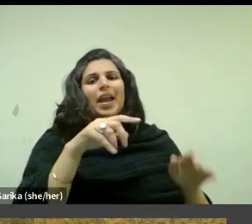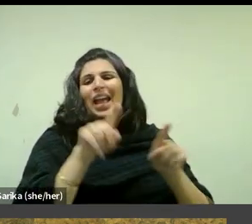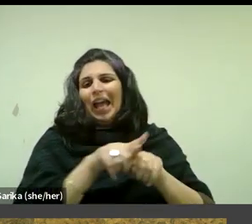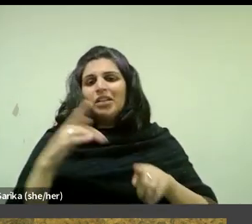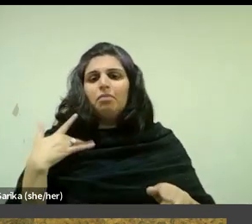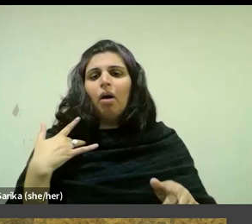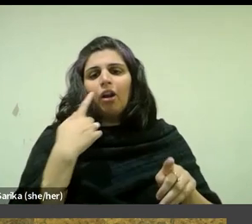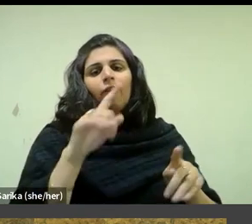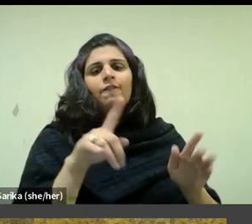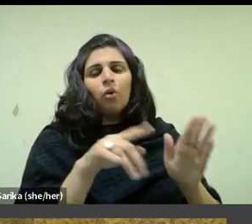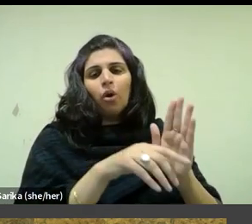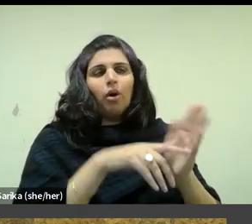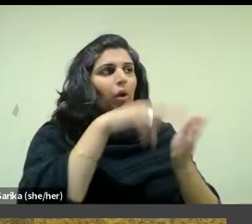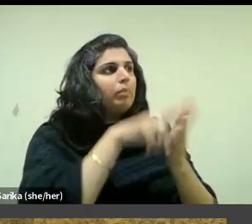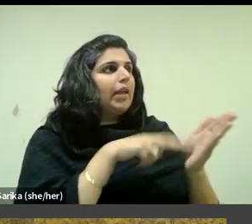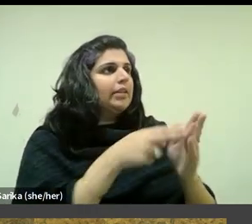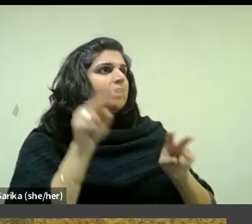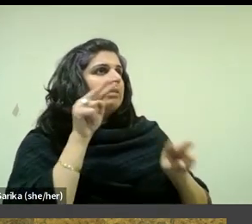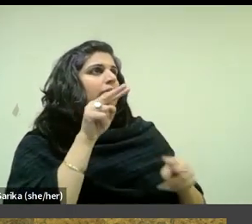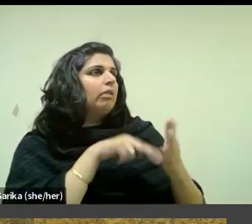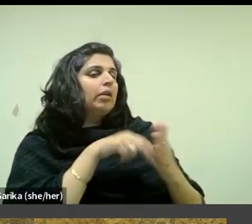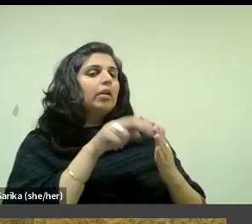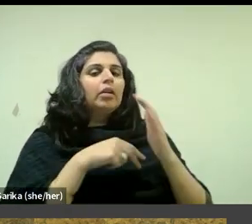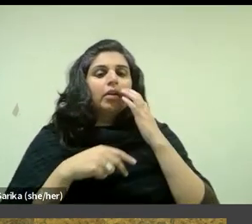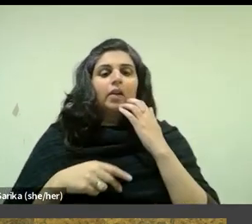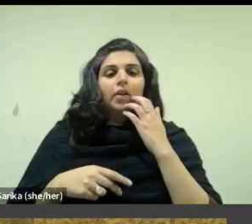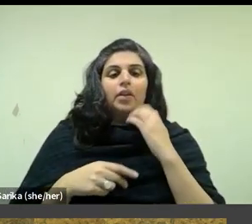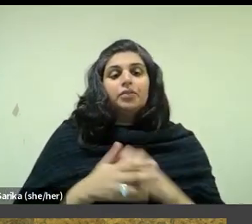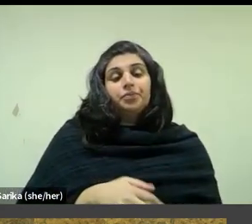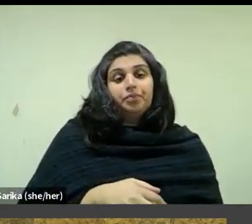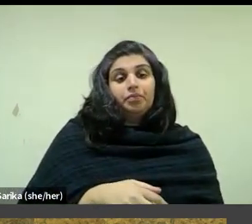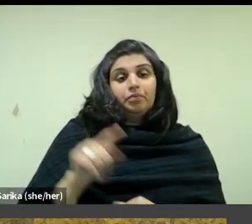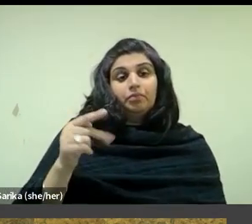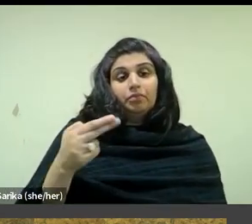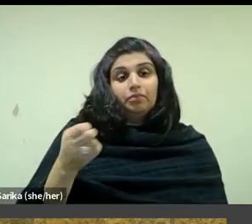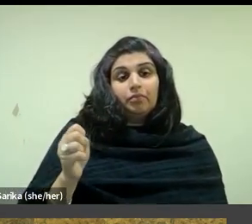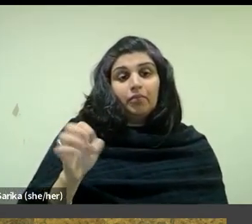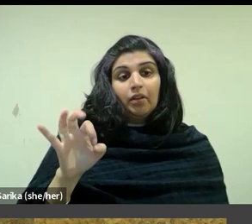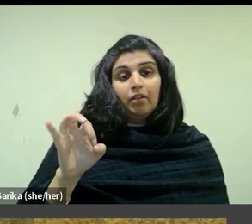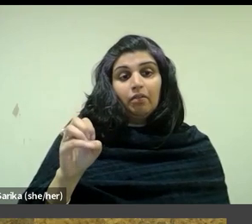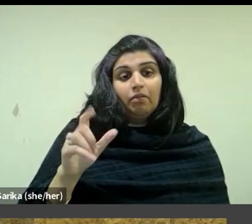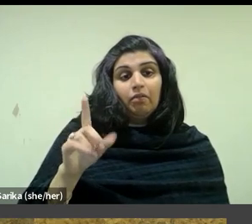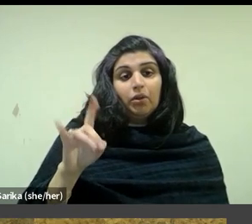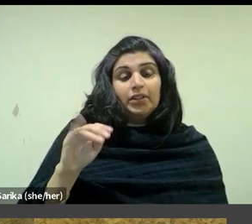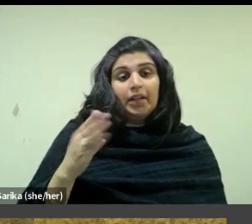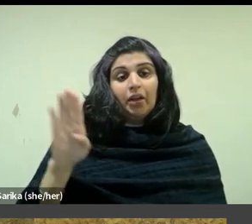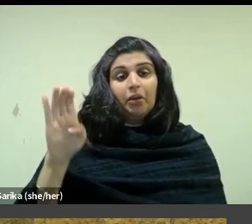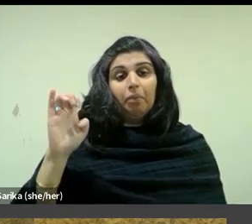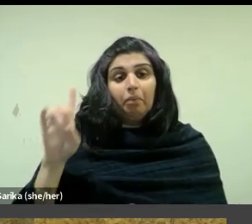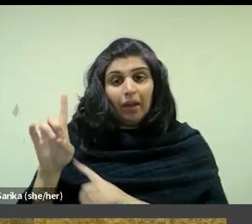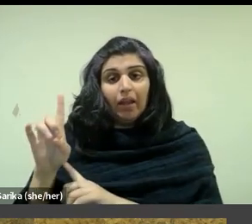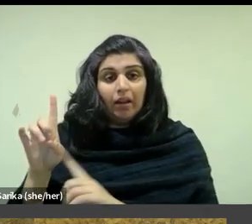in the 28 rue Truffaut apartment. In the folding bed of 1903, a female nude